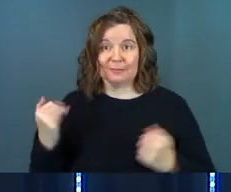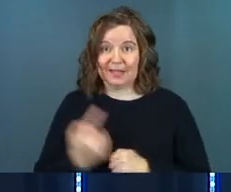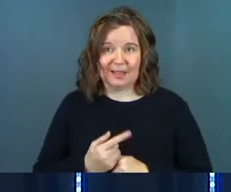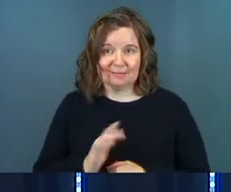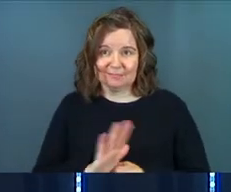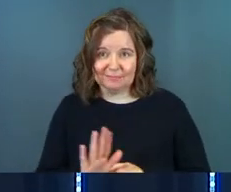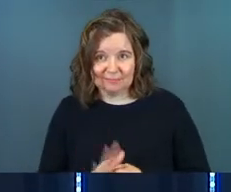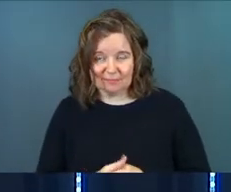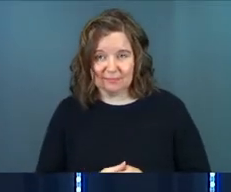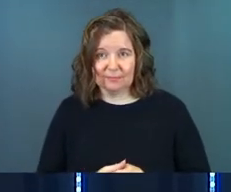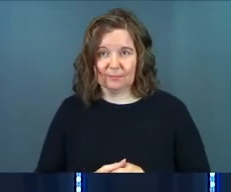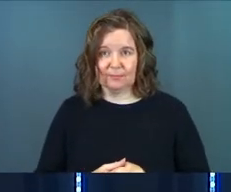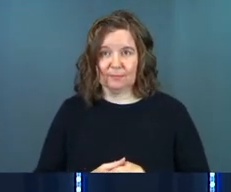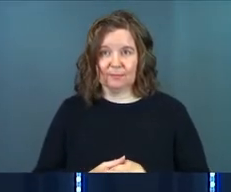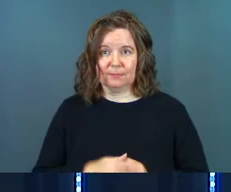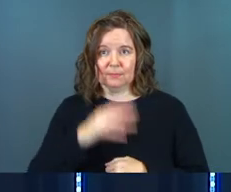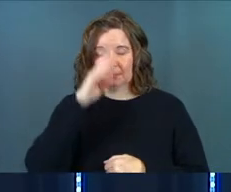today.